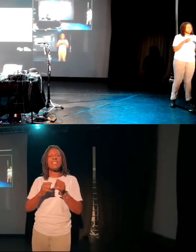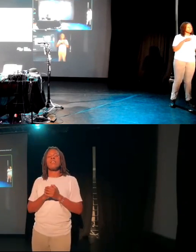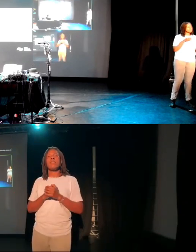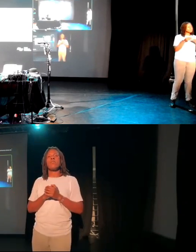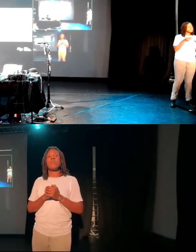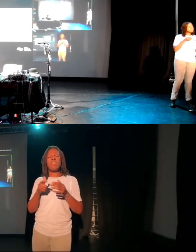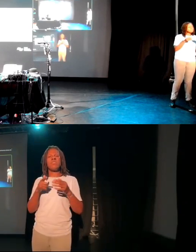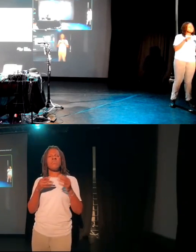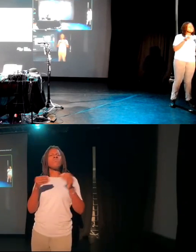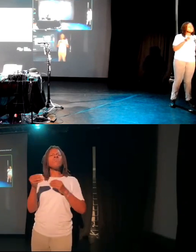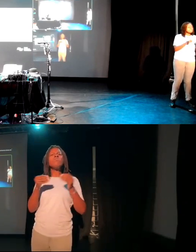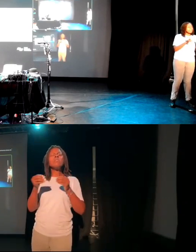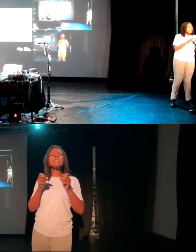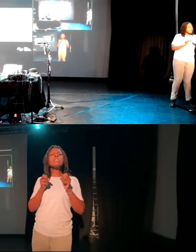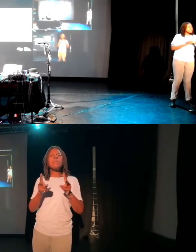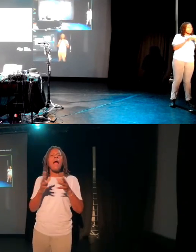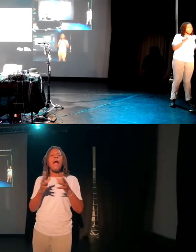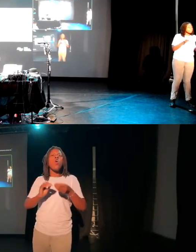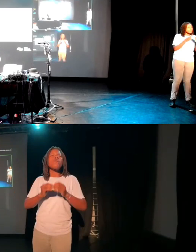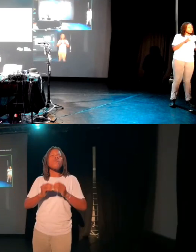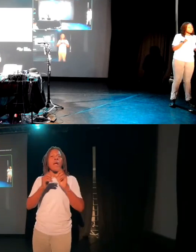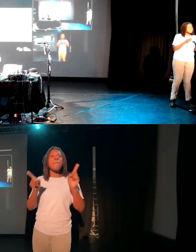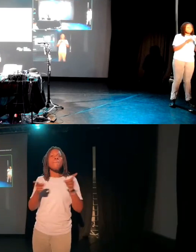to create music and to output MIDI.